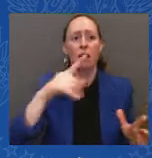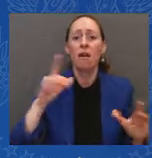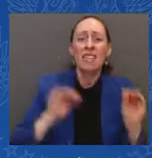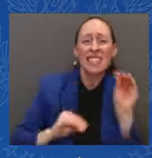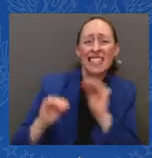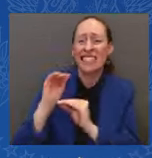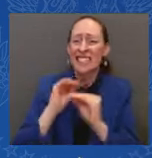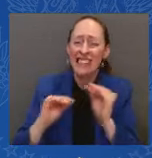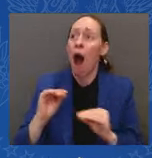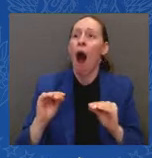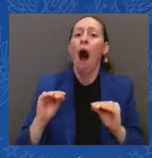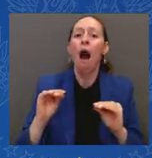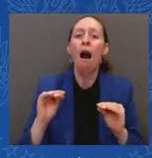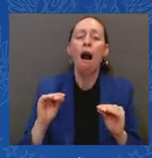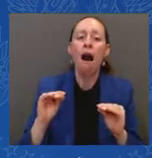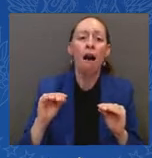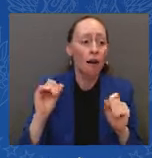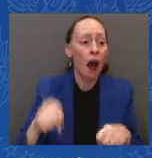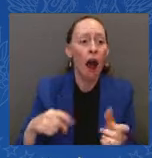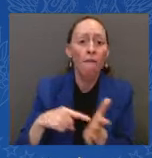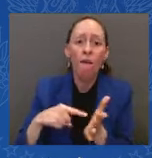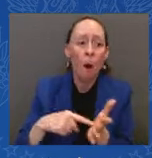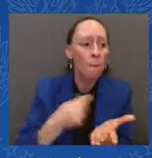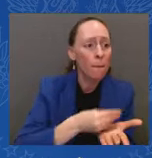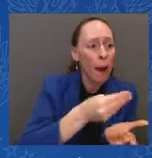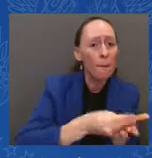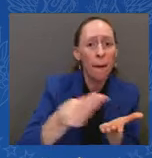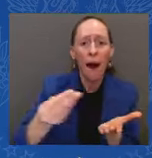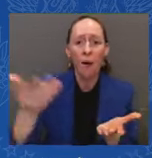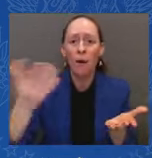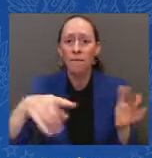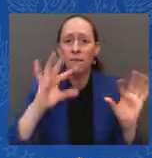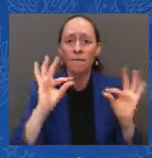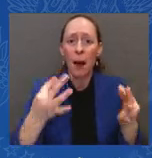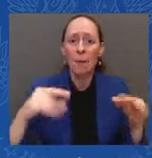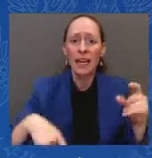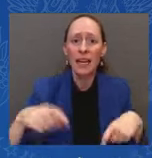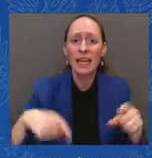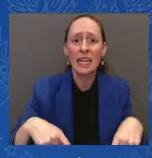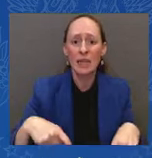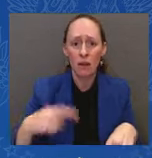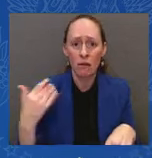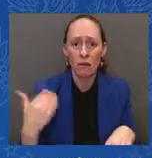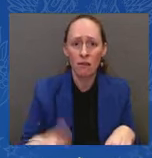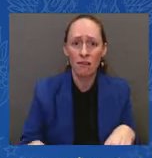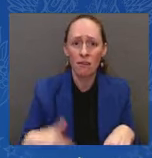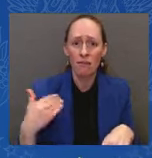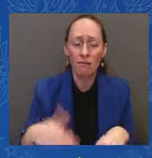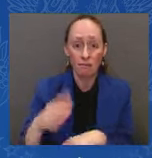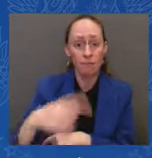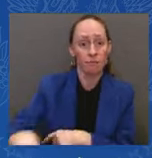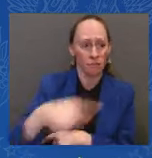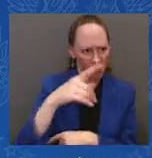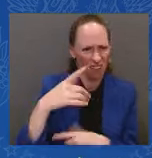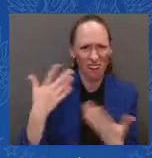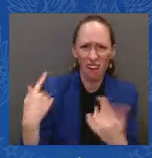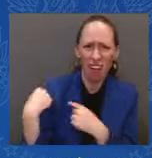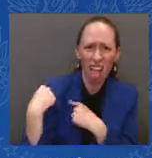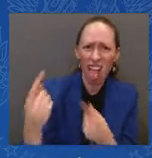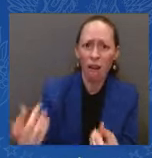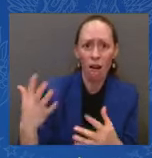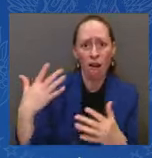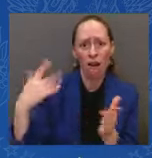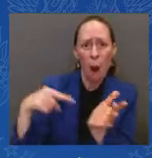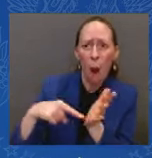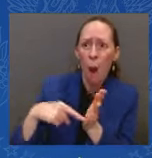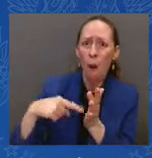By freeing millions of Americans from the crushing burden of student debt, it means they can go and get their lives in order. They can think about buying a